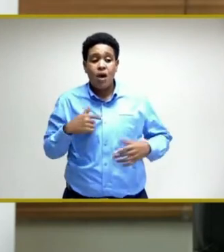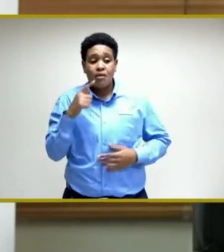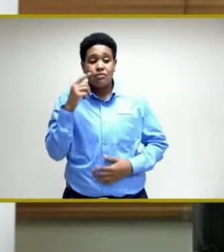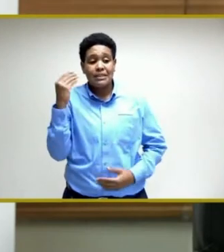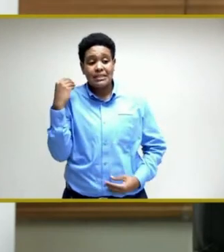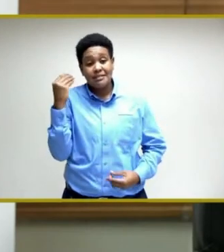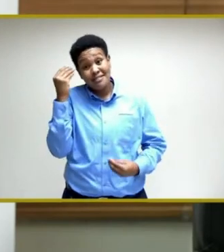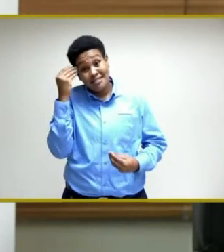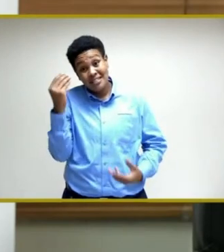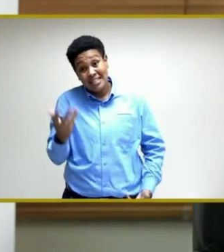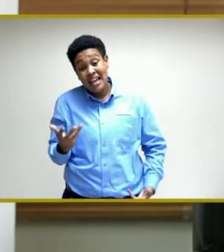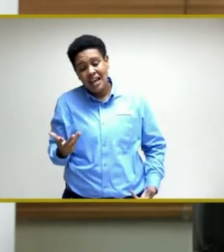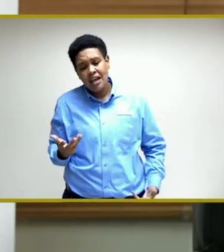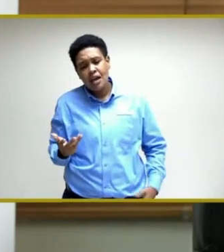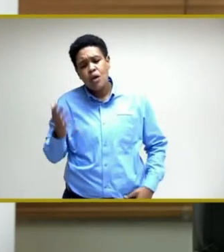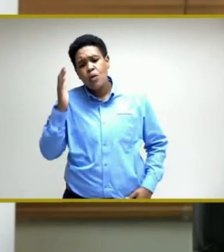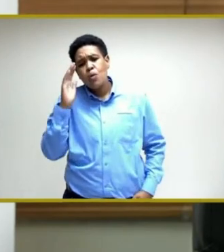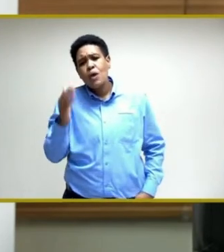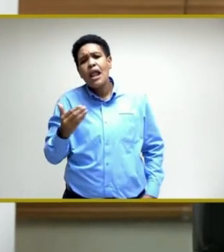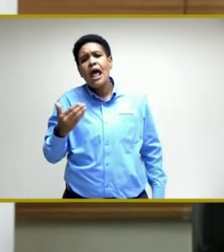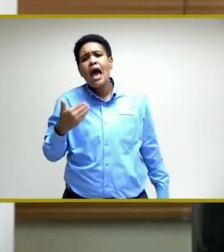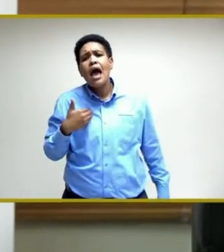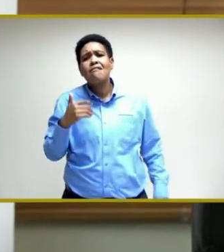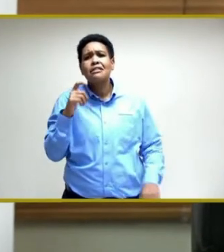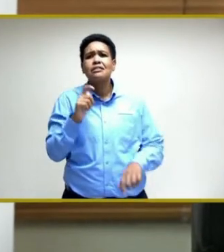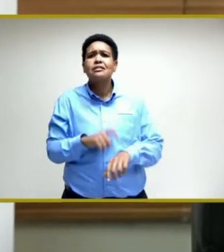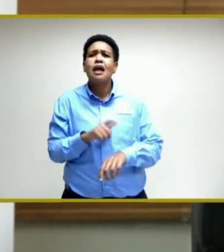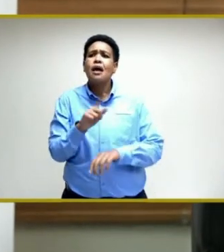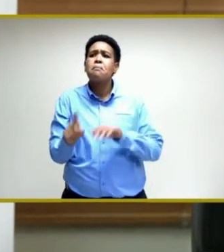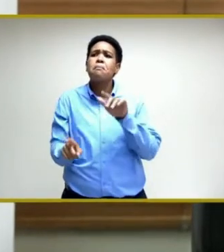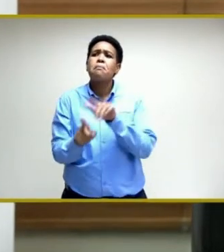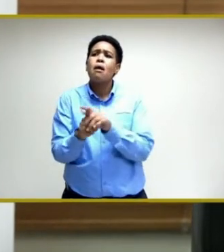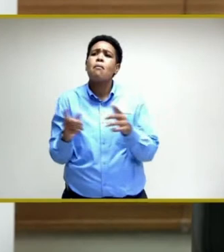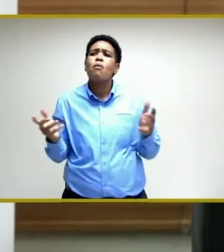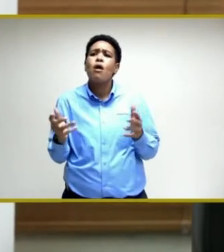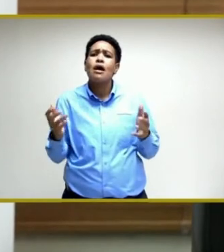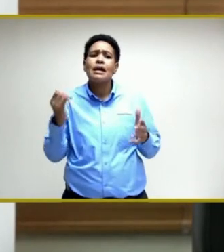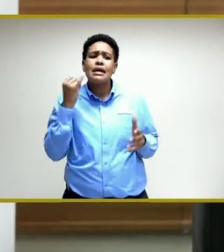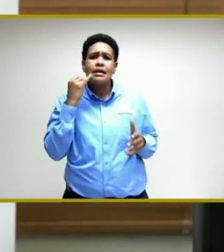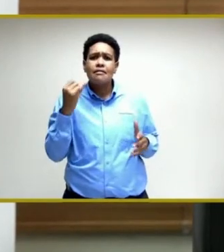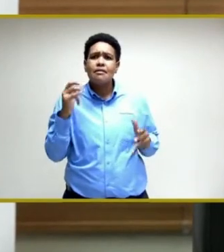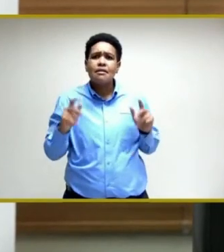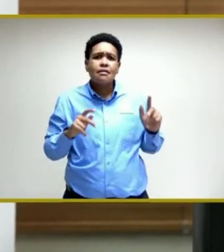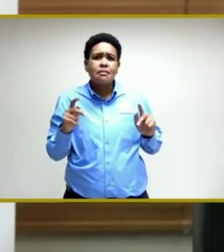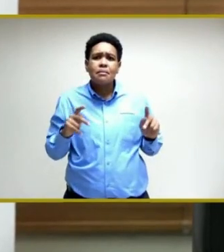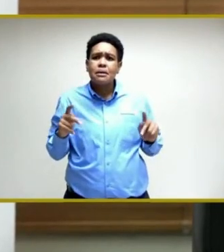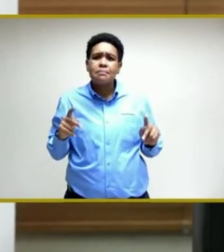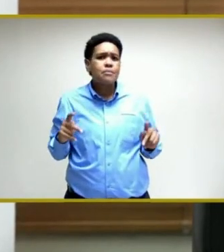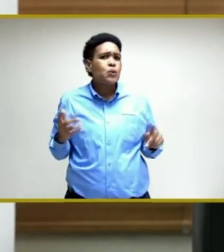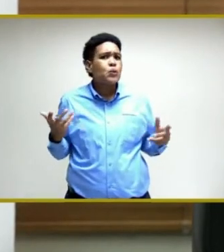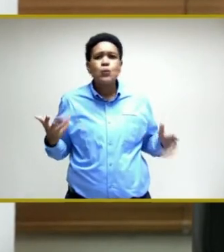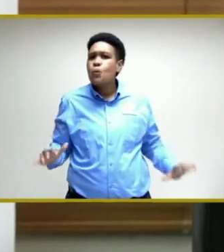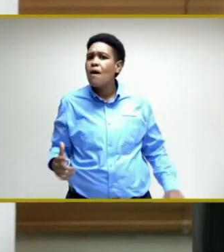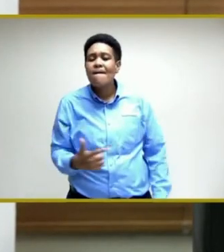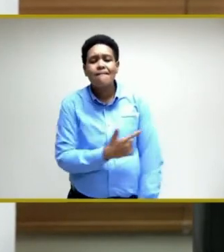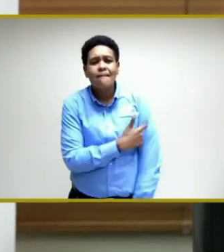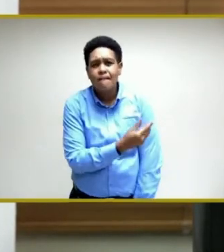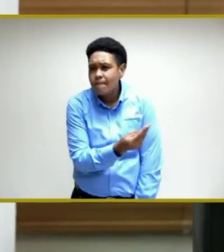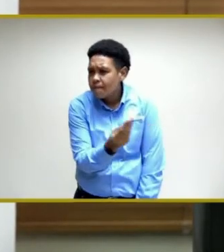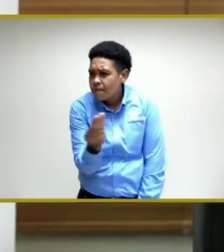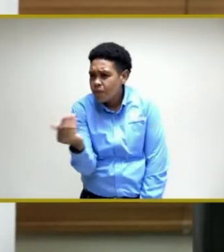saying, that there is going to come a point, if take-up is low, where